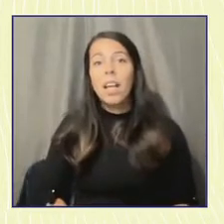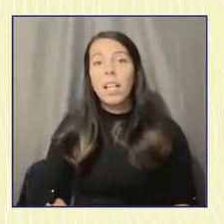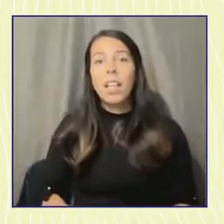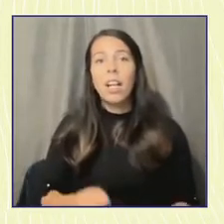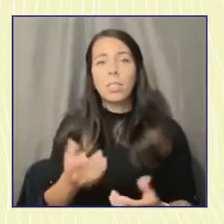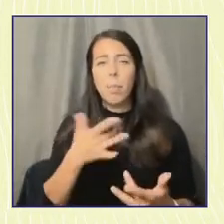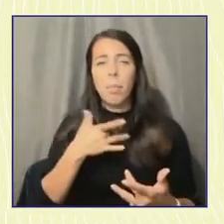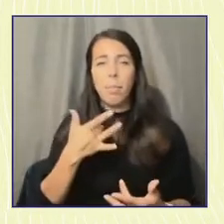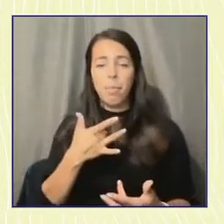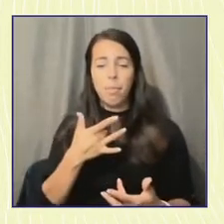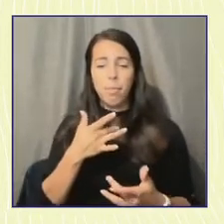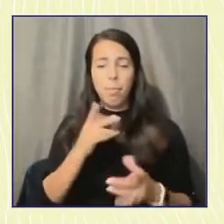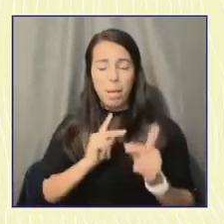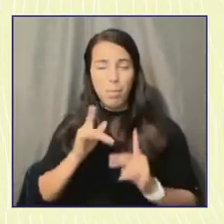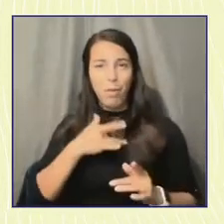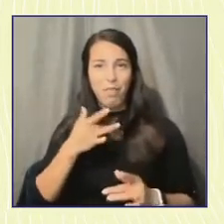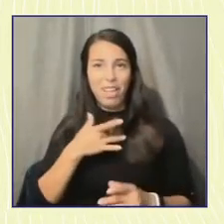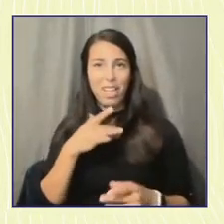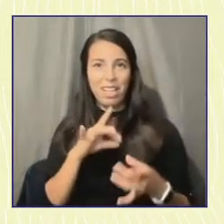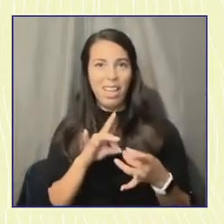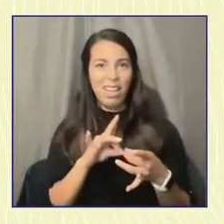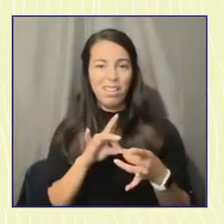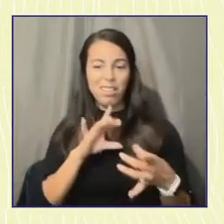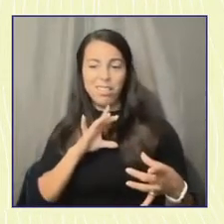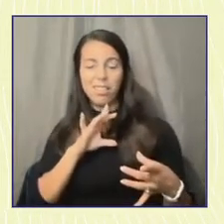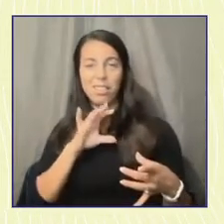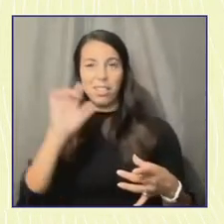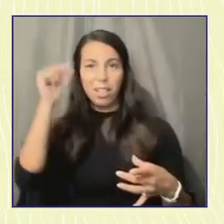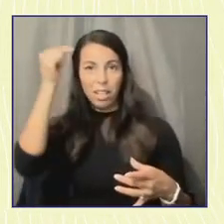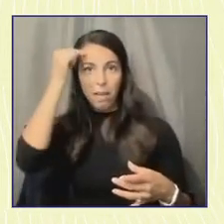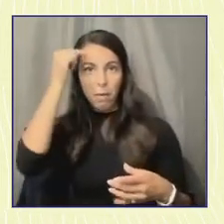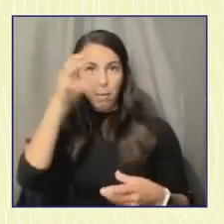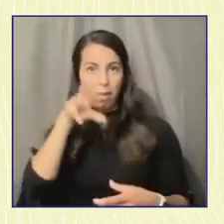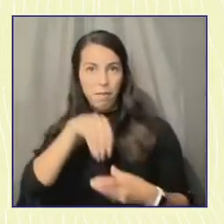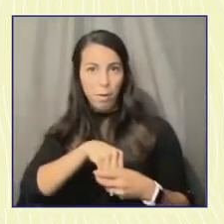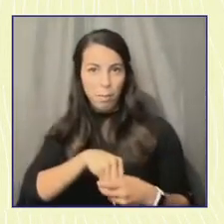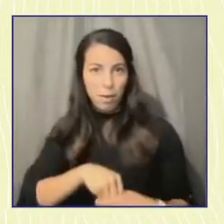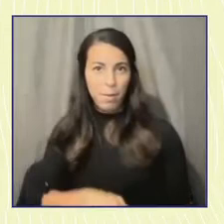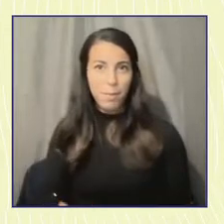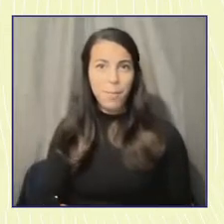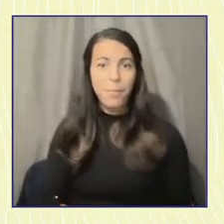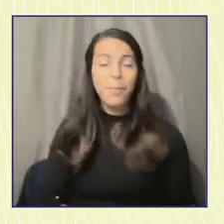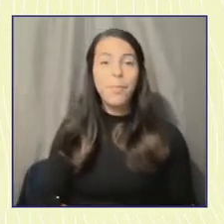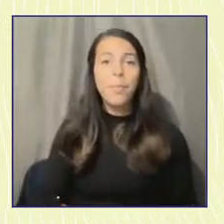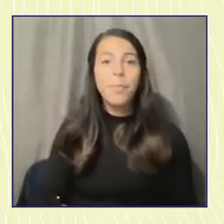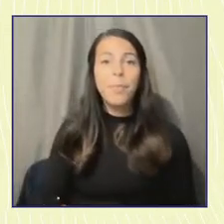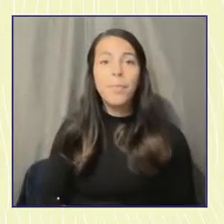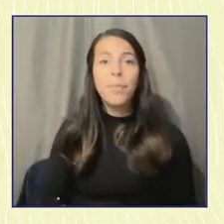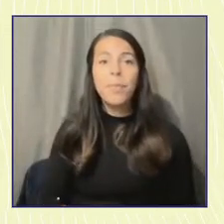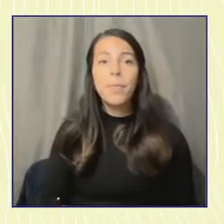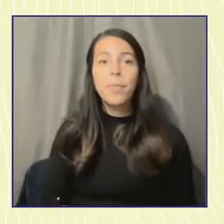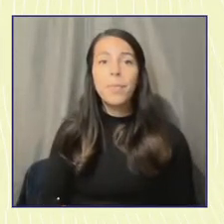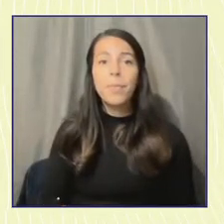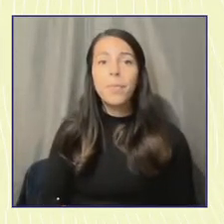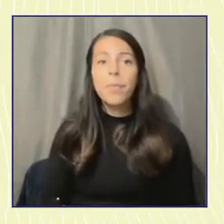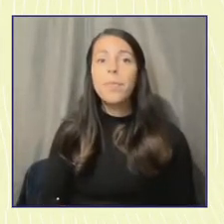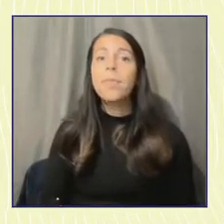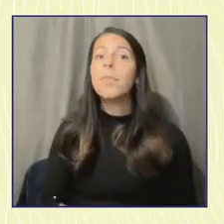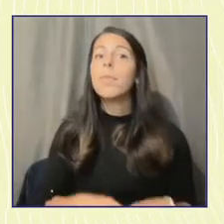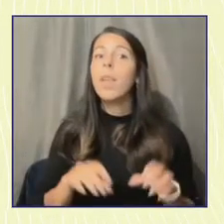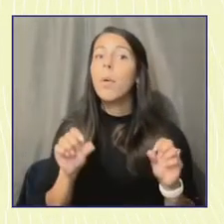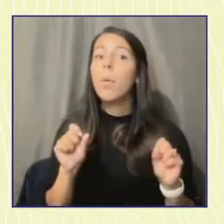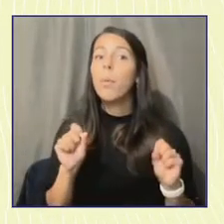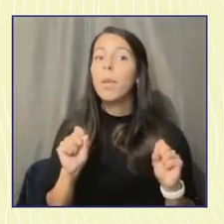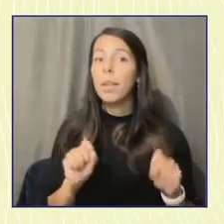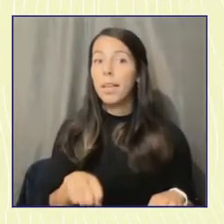lot of that, I think, can be addressed through more, better,